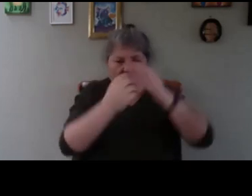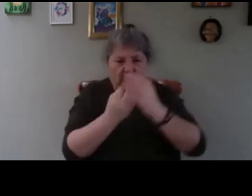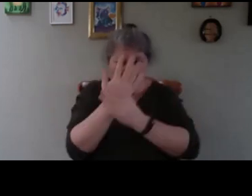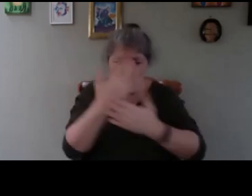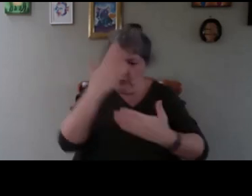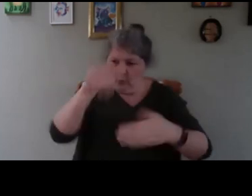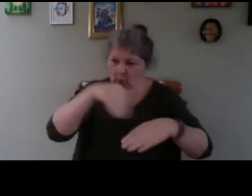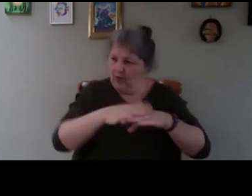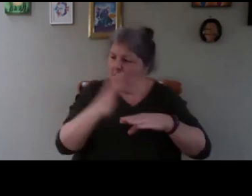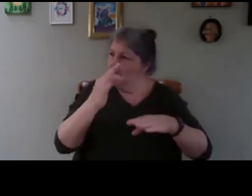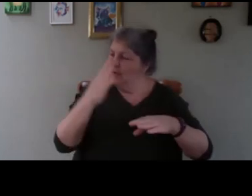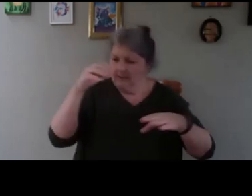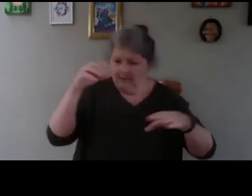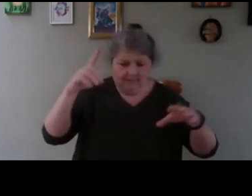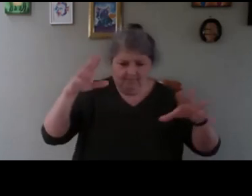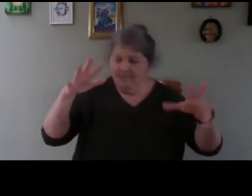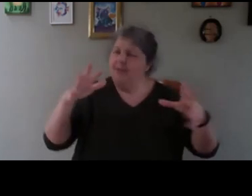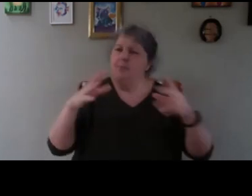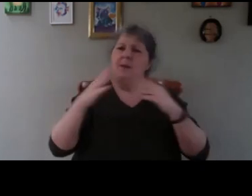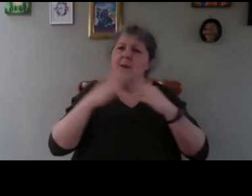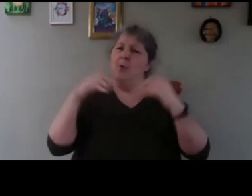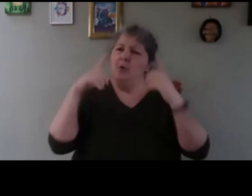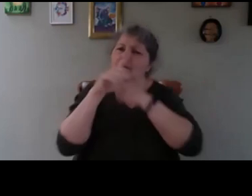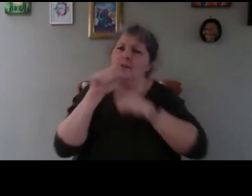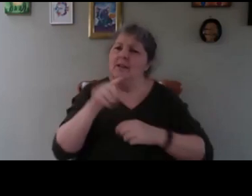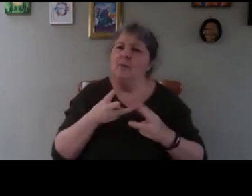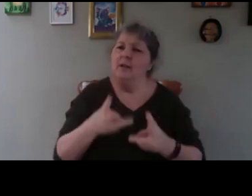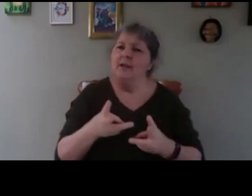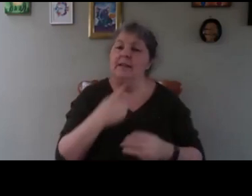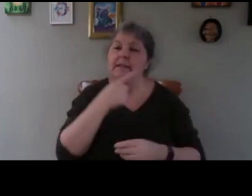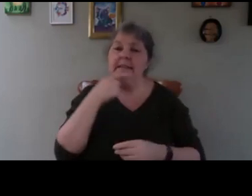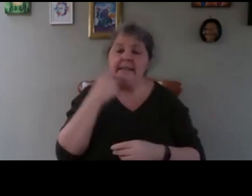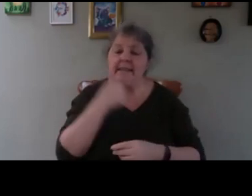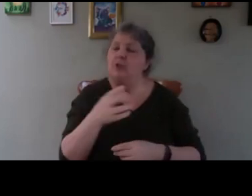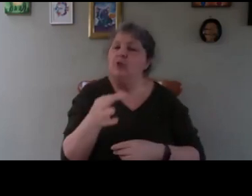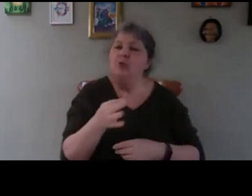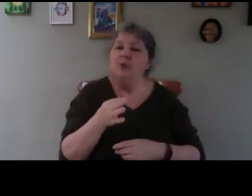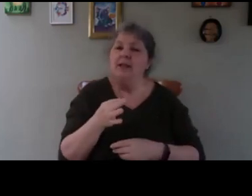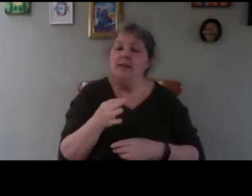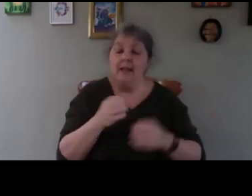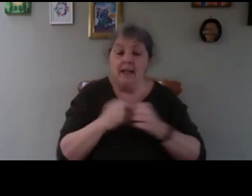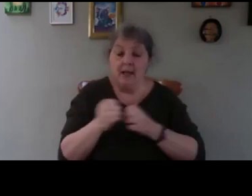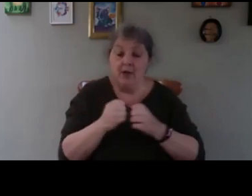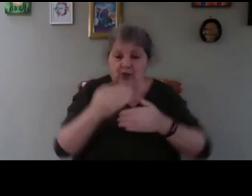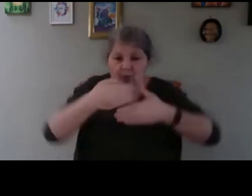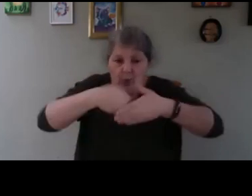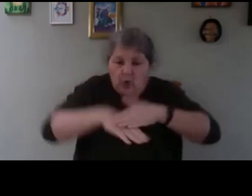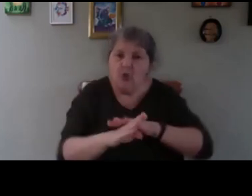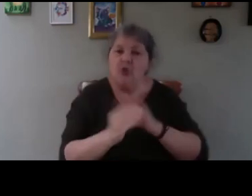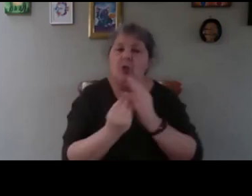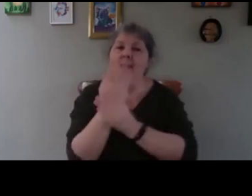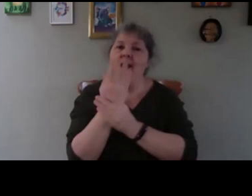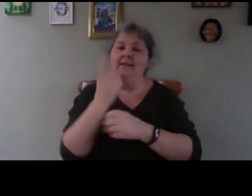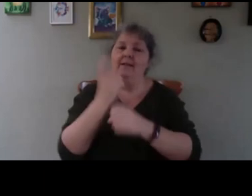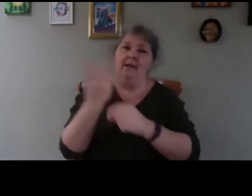so it would be more difficult so it might be easier to actually get your energy under the plant than on top of it